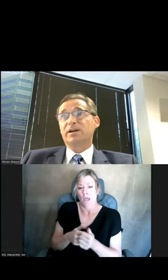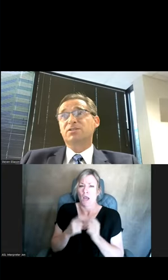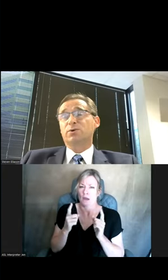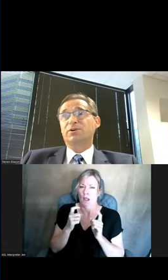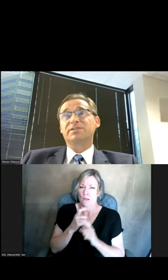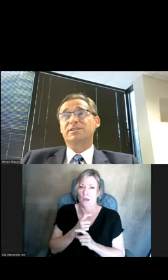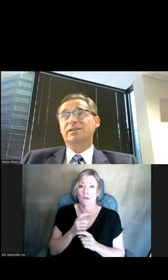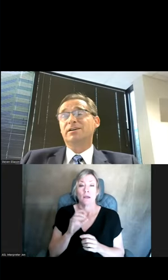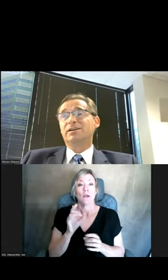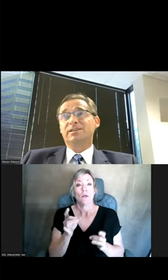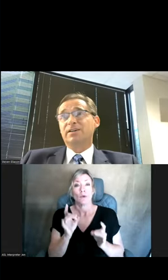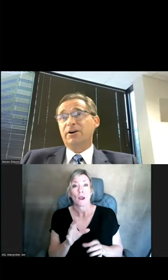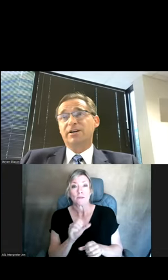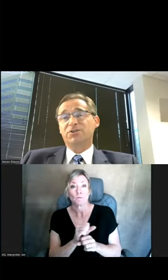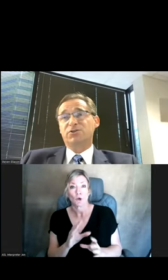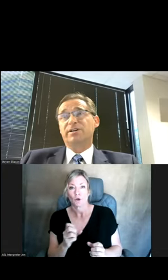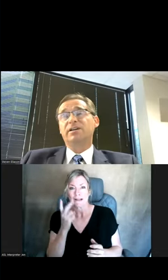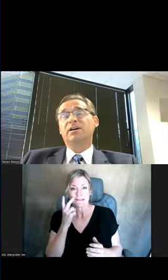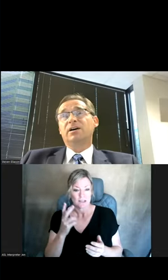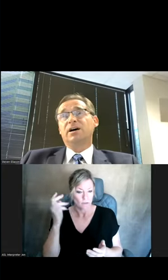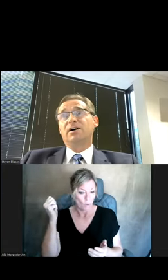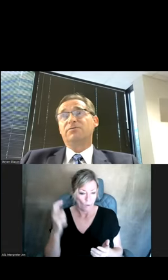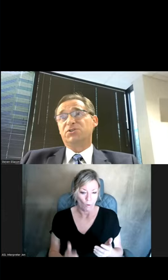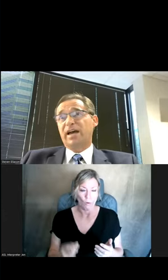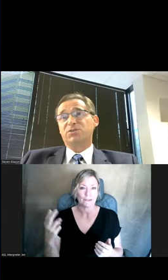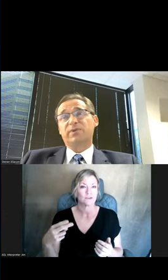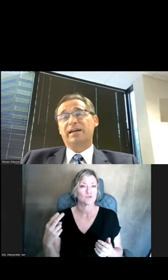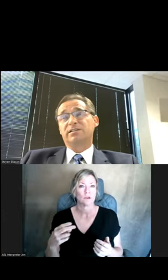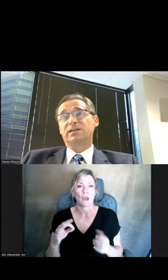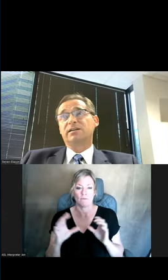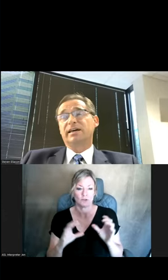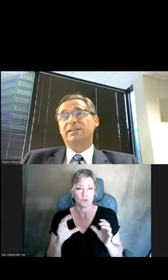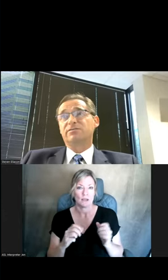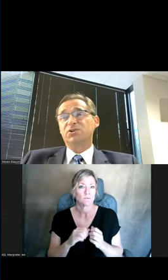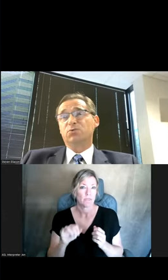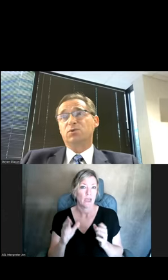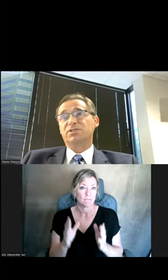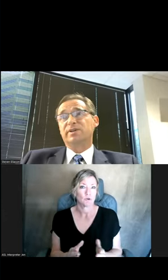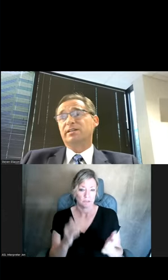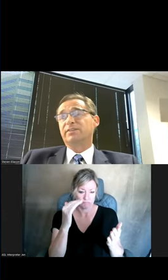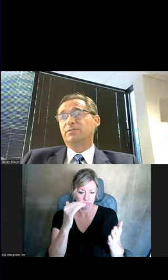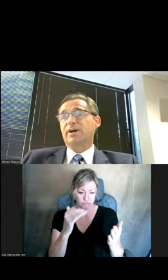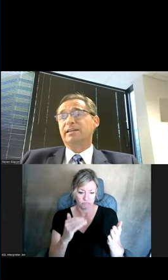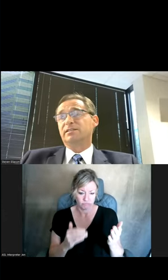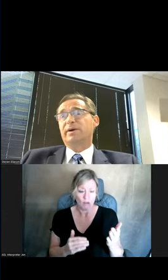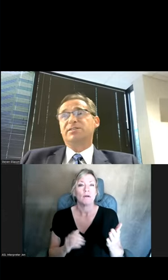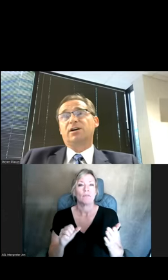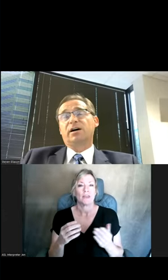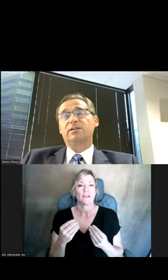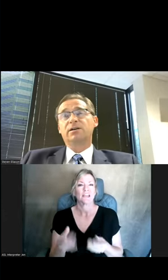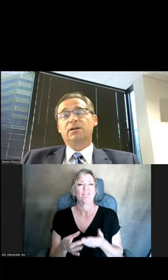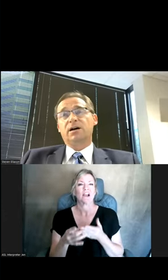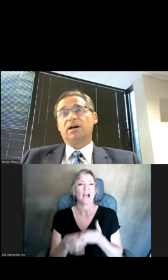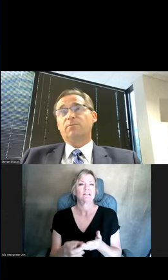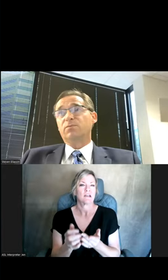where that crisis worker can see the entire history of the chats with that individual. And so they can give them guidance based